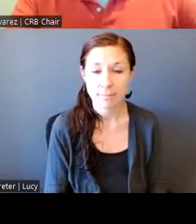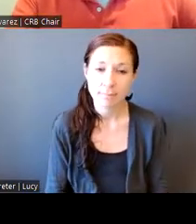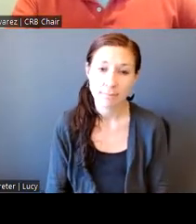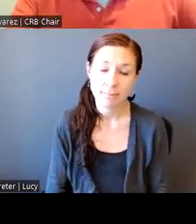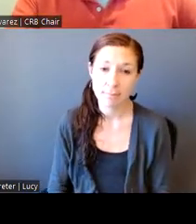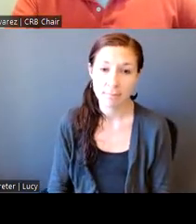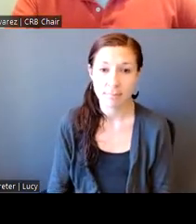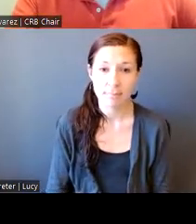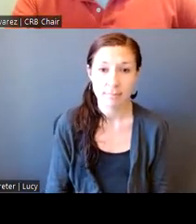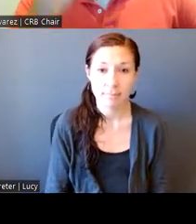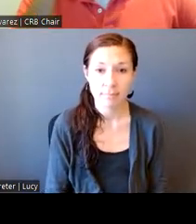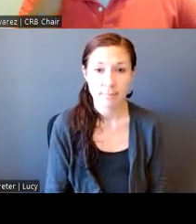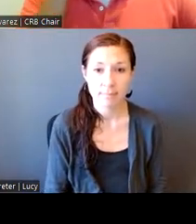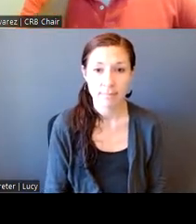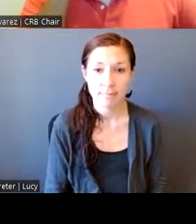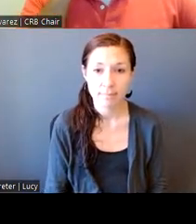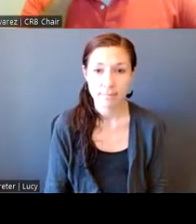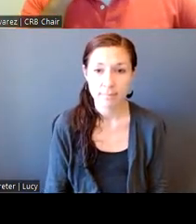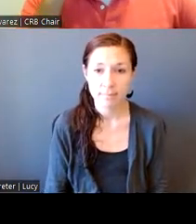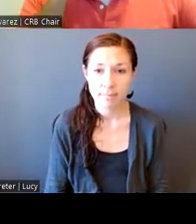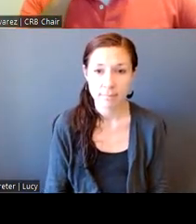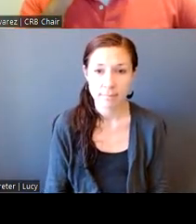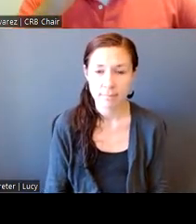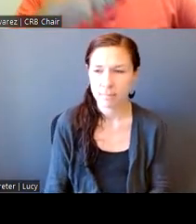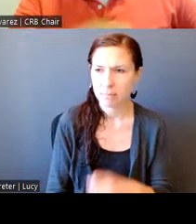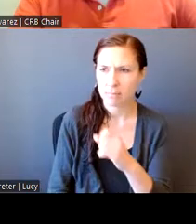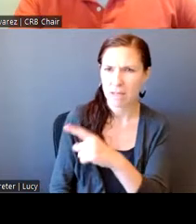Oh, what, what form? I'm sorry.